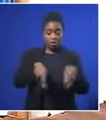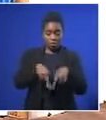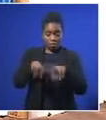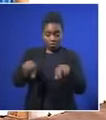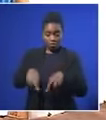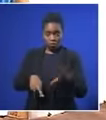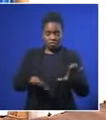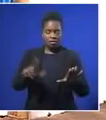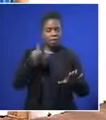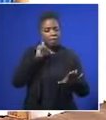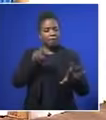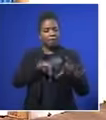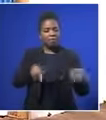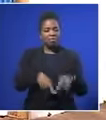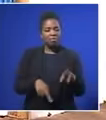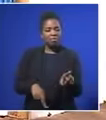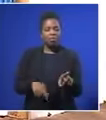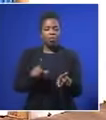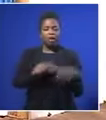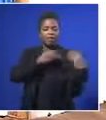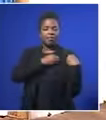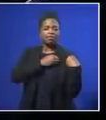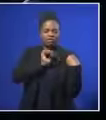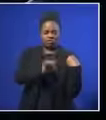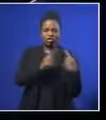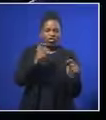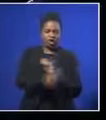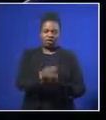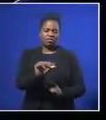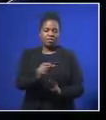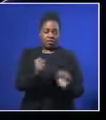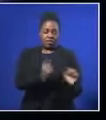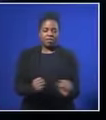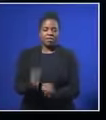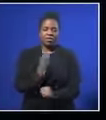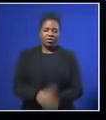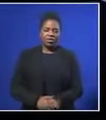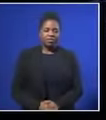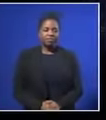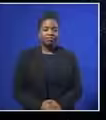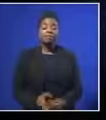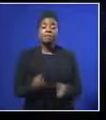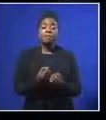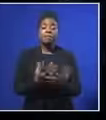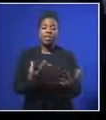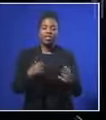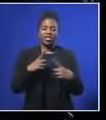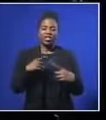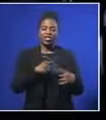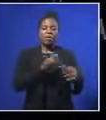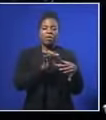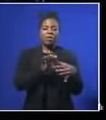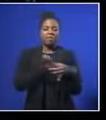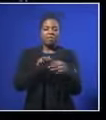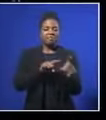his bedroom, for instance, is going to be kept to its original form. And those who spent most of their time at the house with